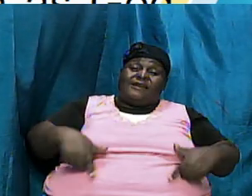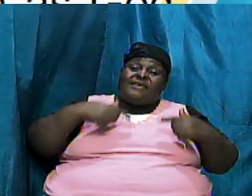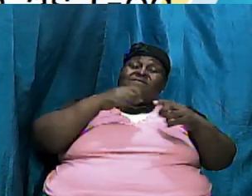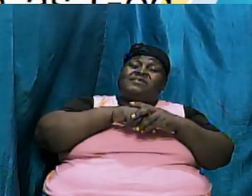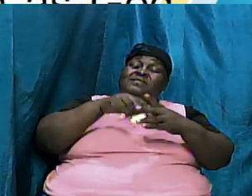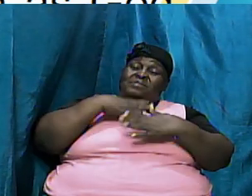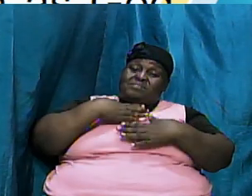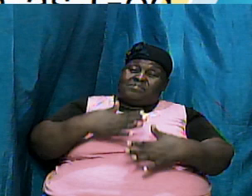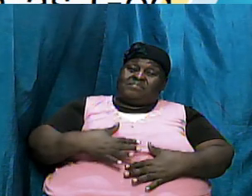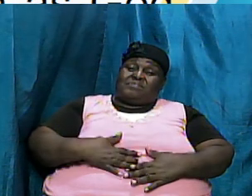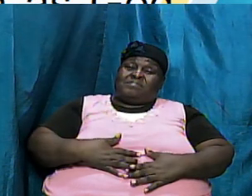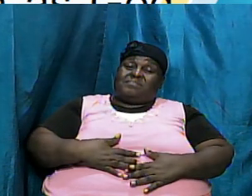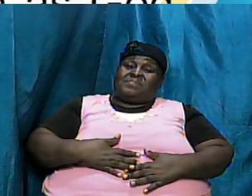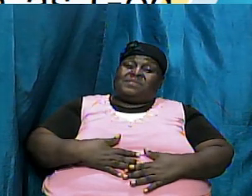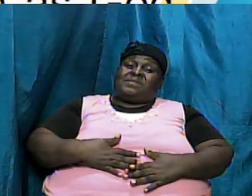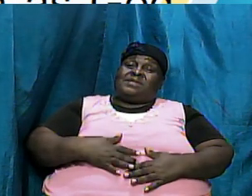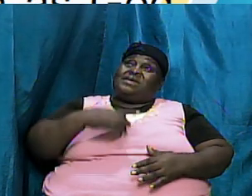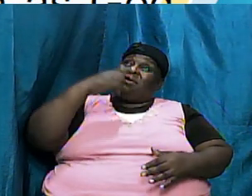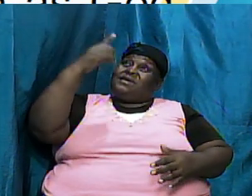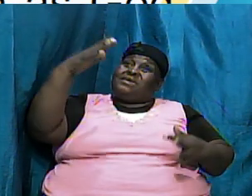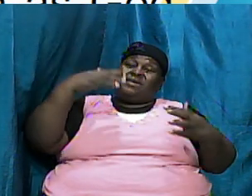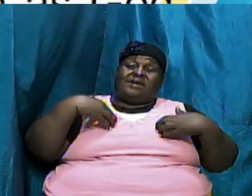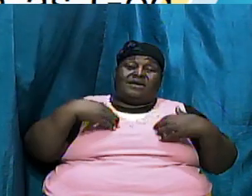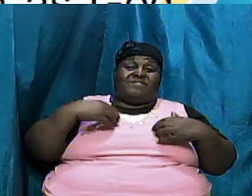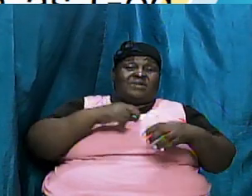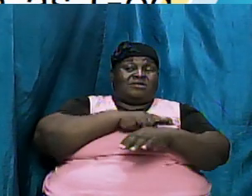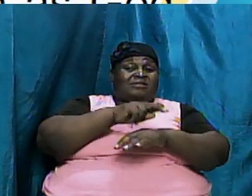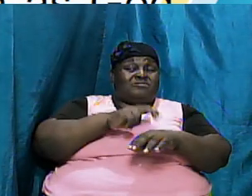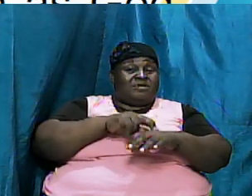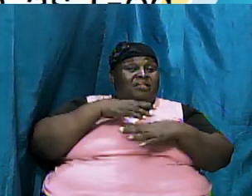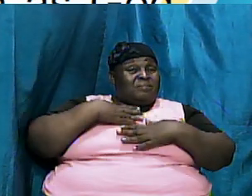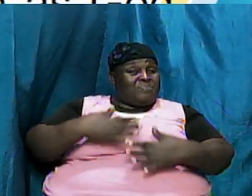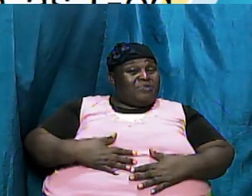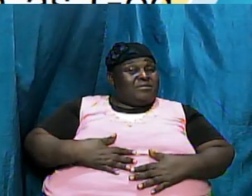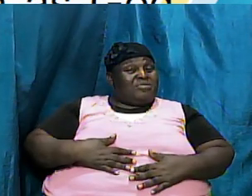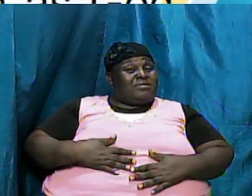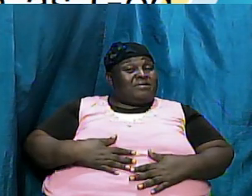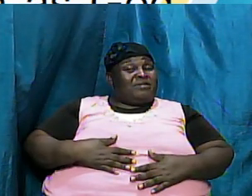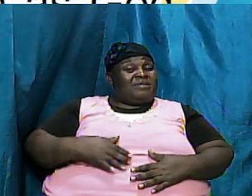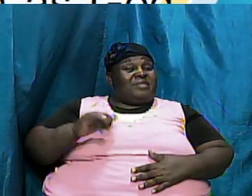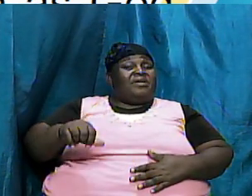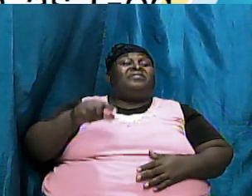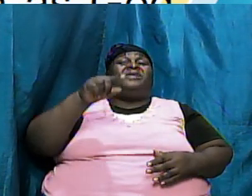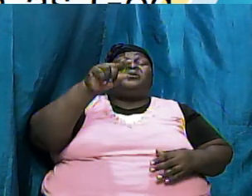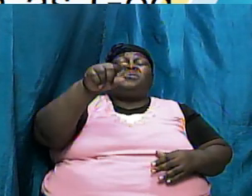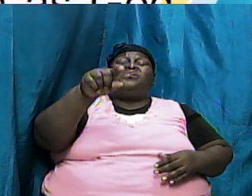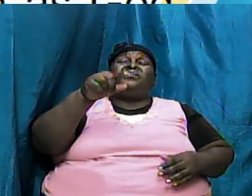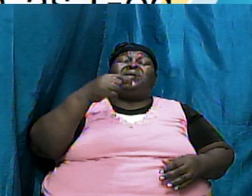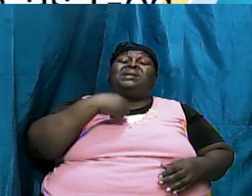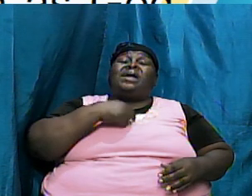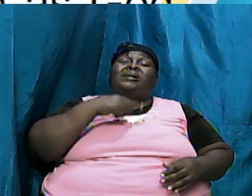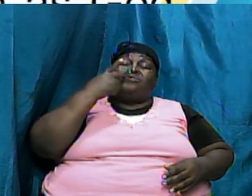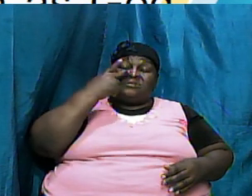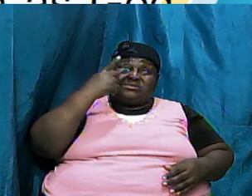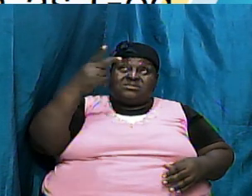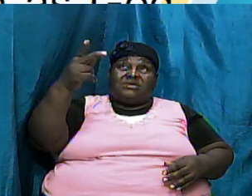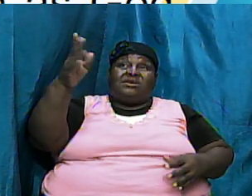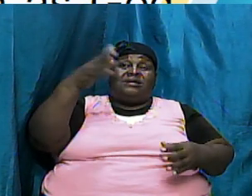has that physical body that you and I will see throughout eternity God knew what he was doing